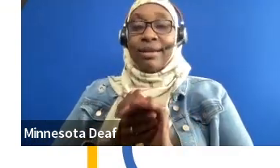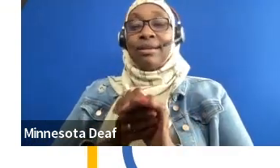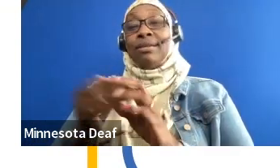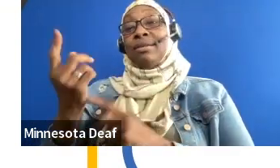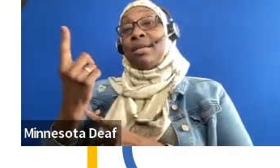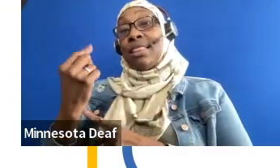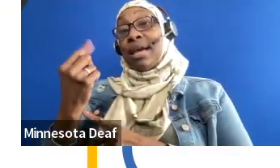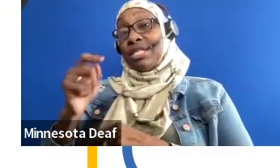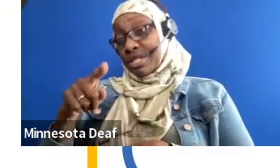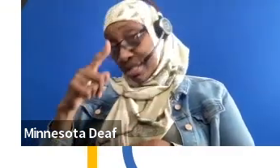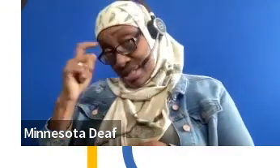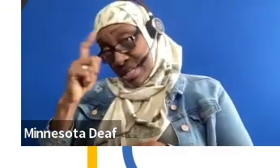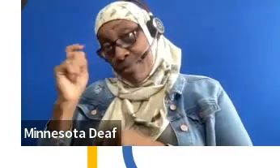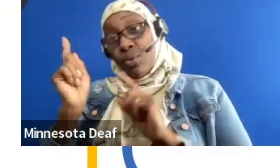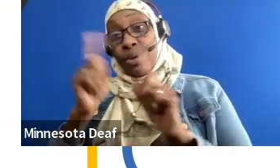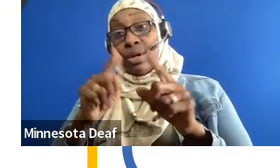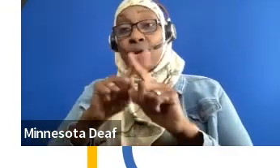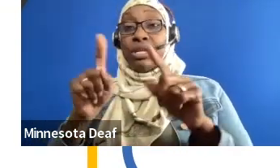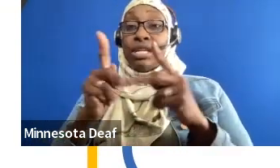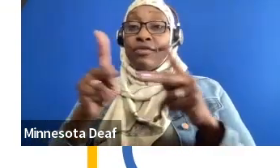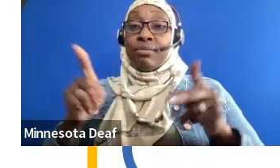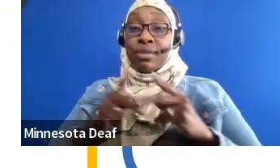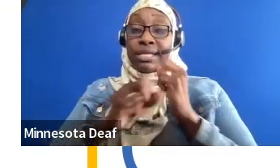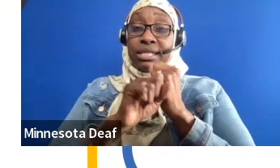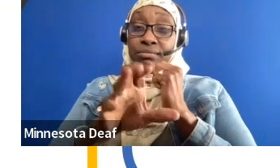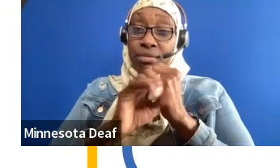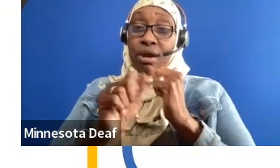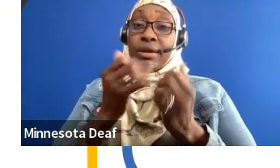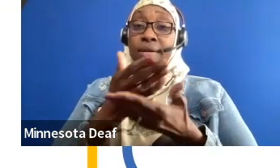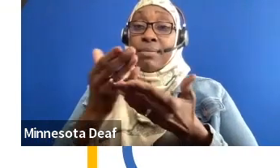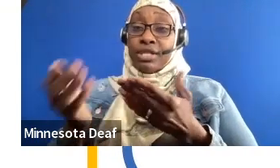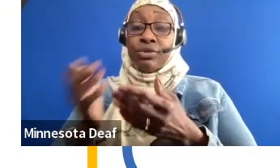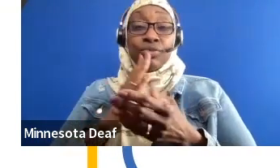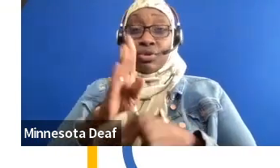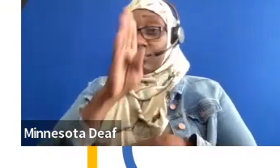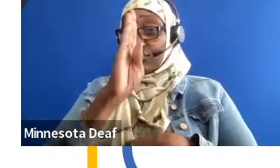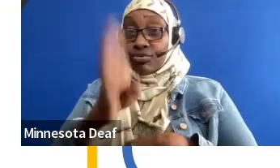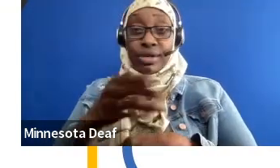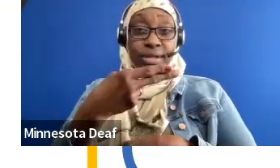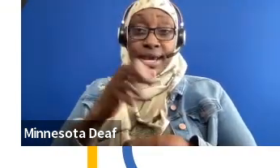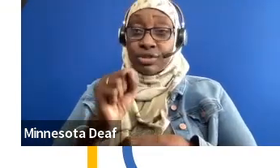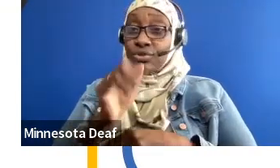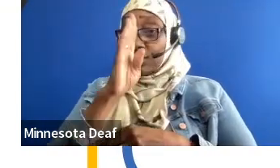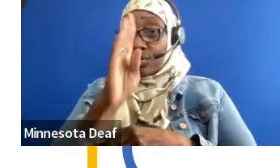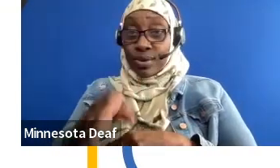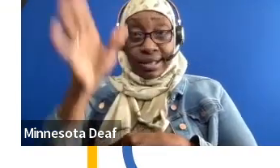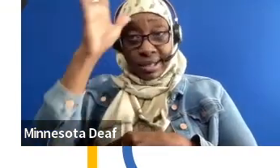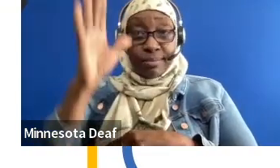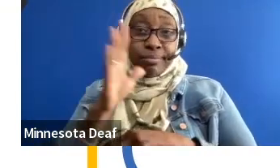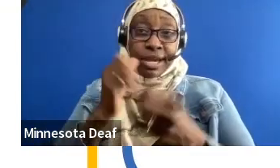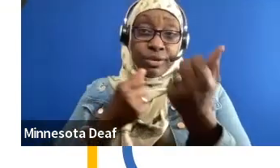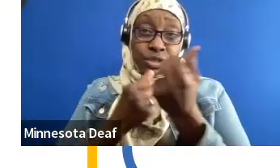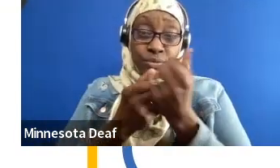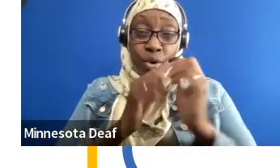places to market our materials. We go directly through high school. We go directly to parent support committees, and we let them know about our program. And we are